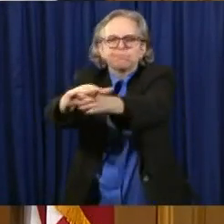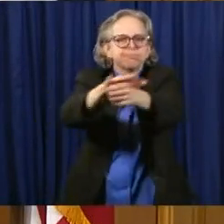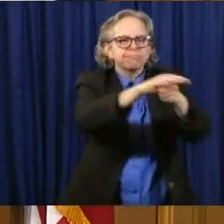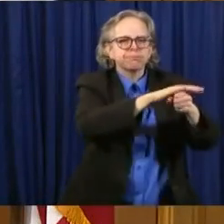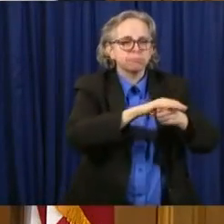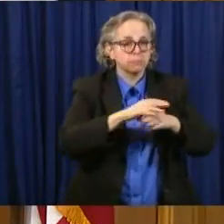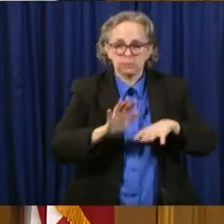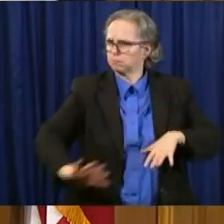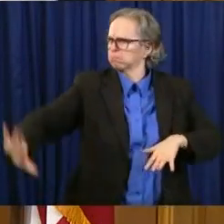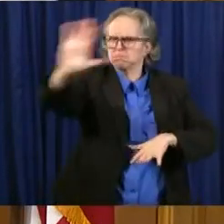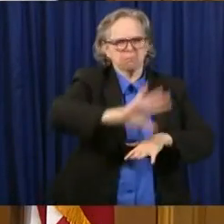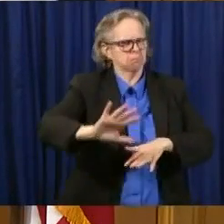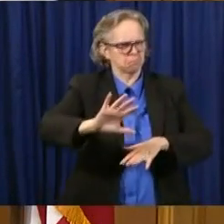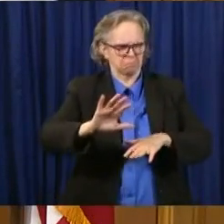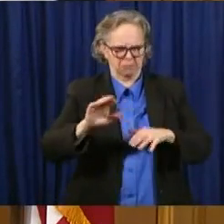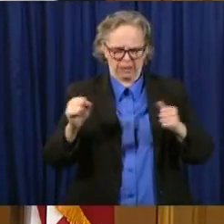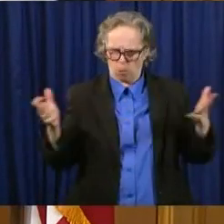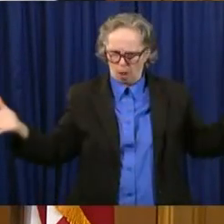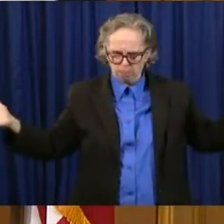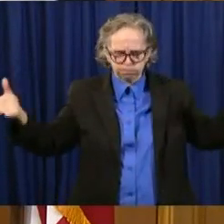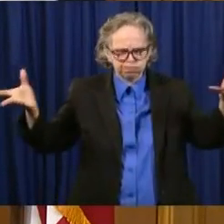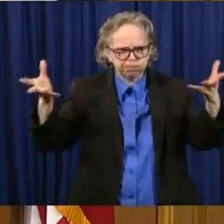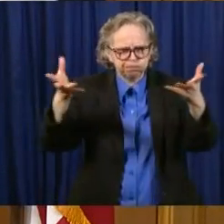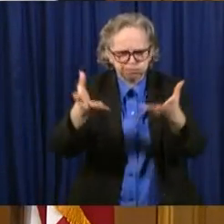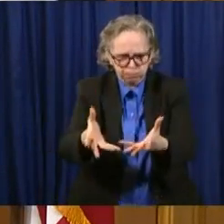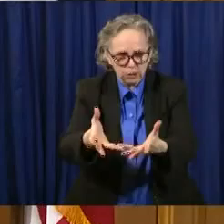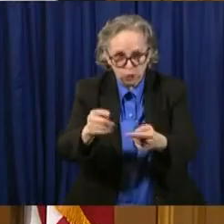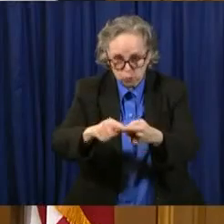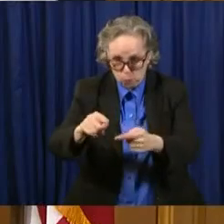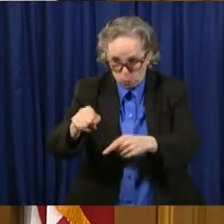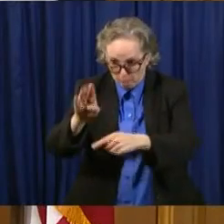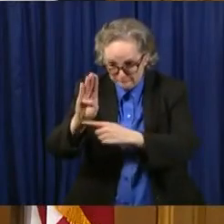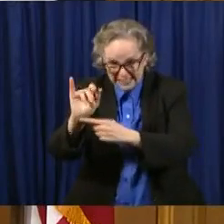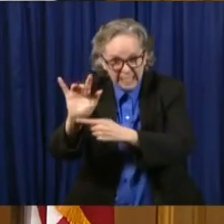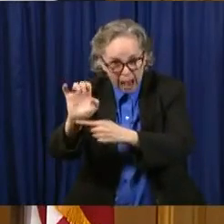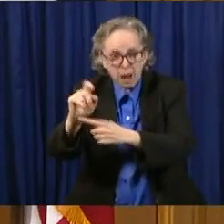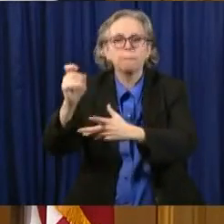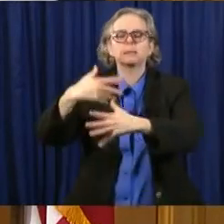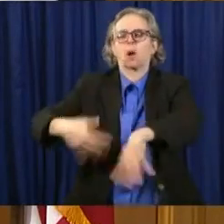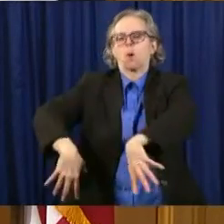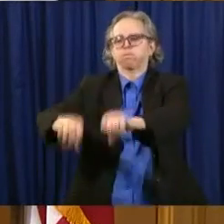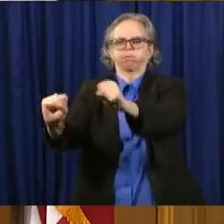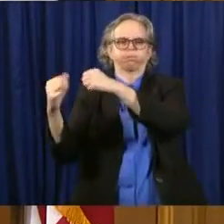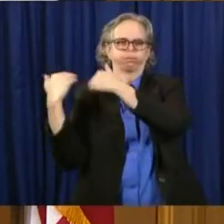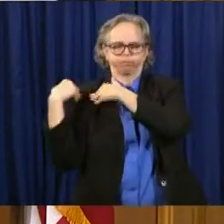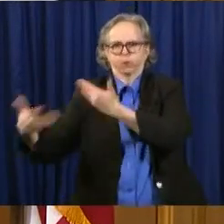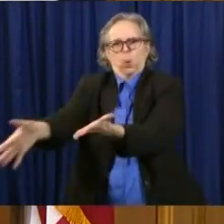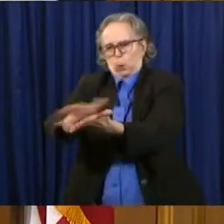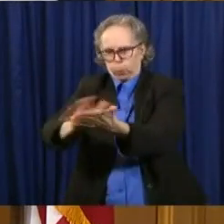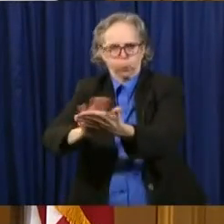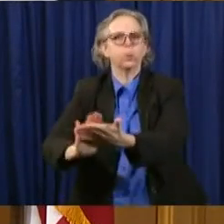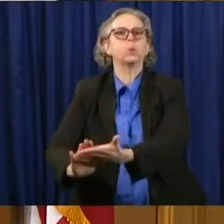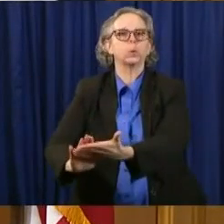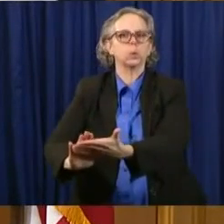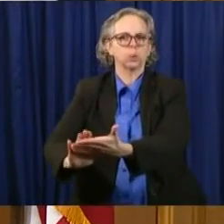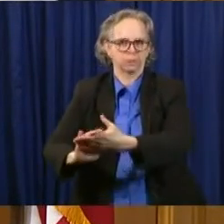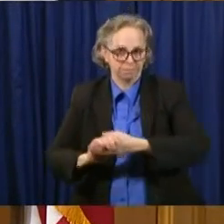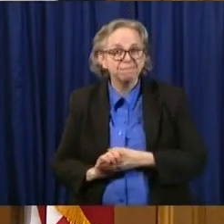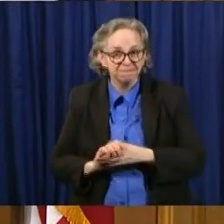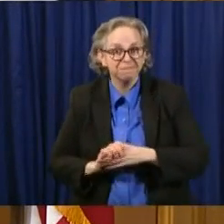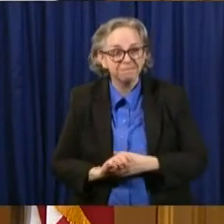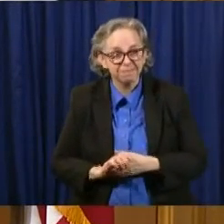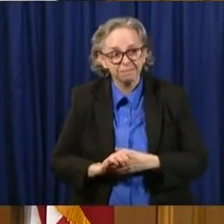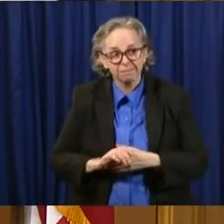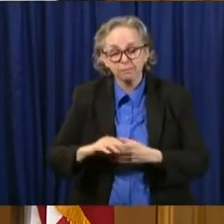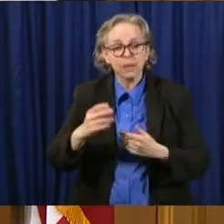in Columbus. Battelle will sanitize them, the patrol will bring the masks back to each post, agencies can then come back